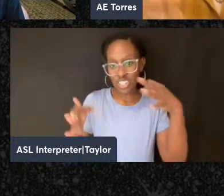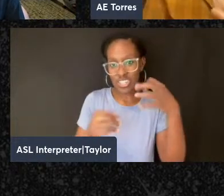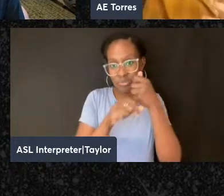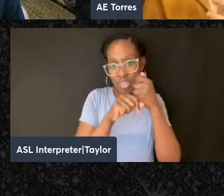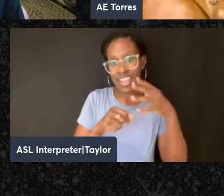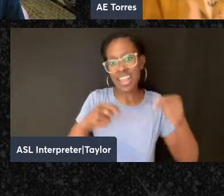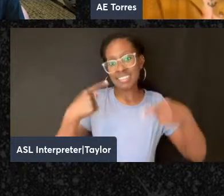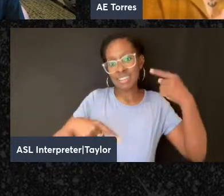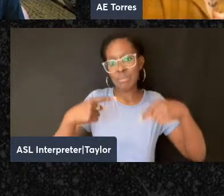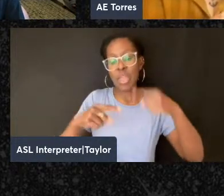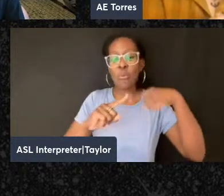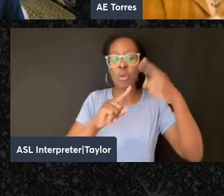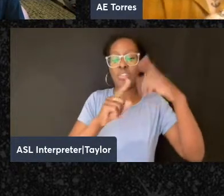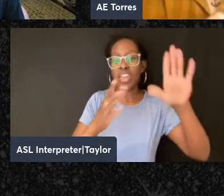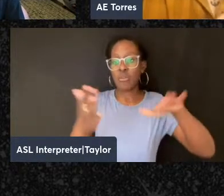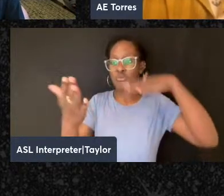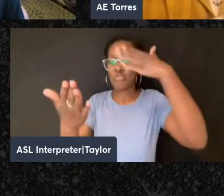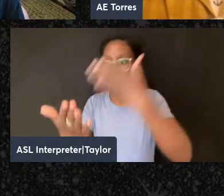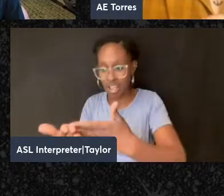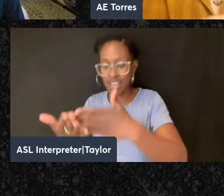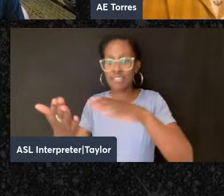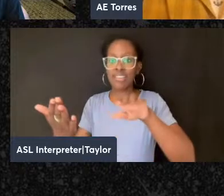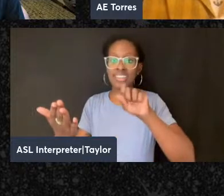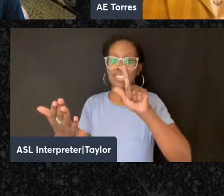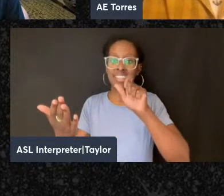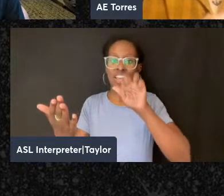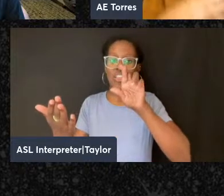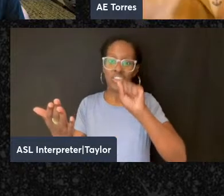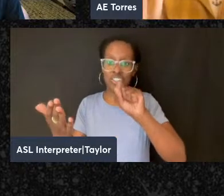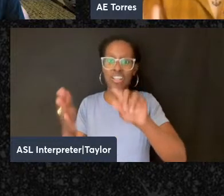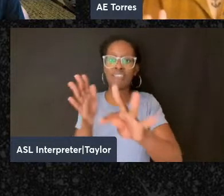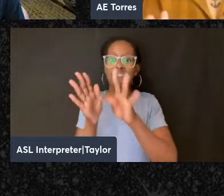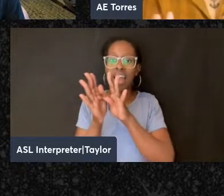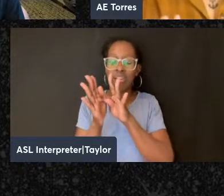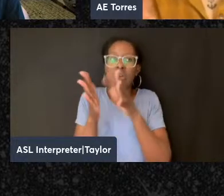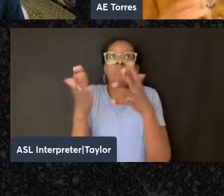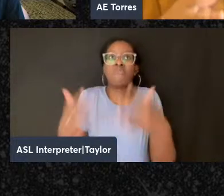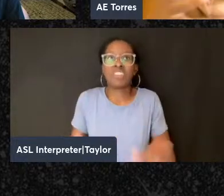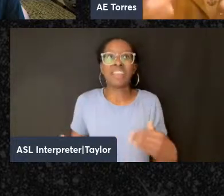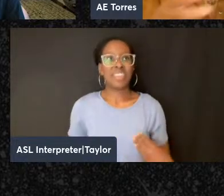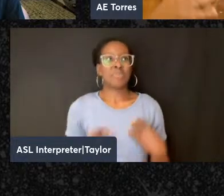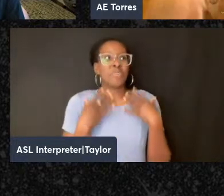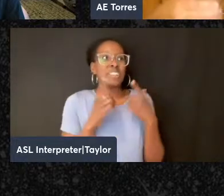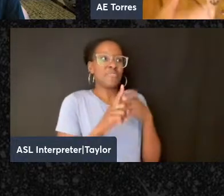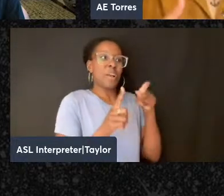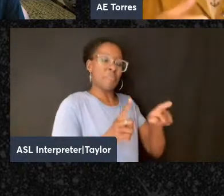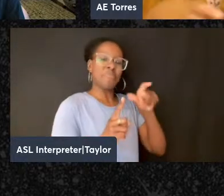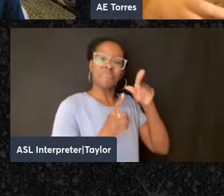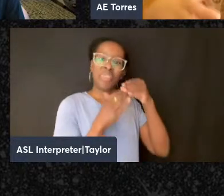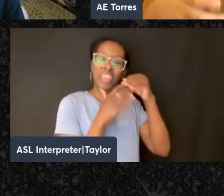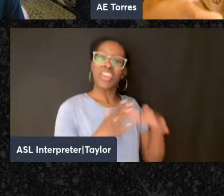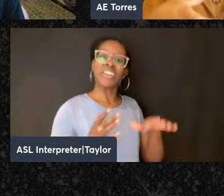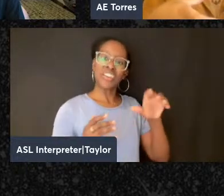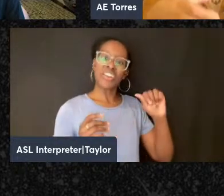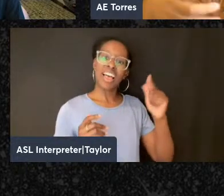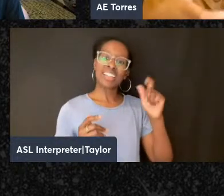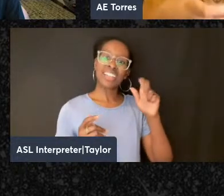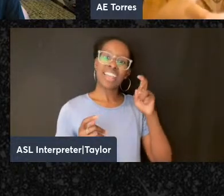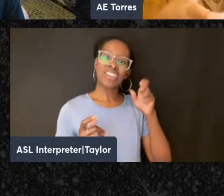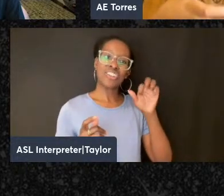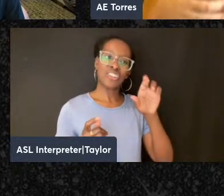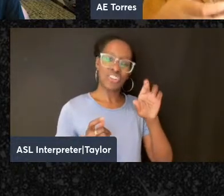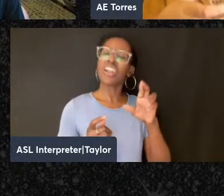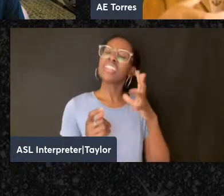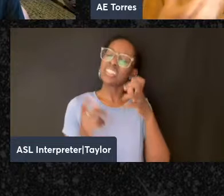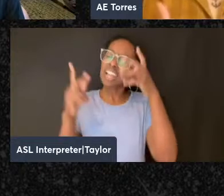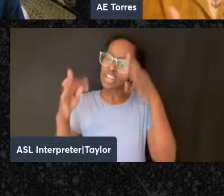by the time they landed, the sailors found a lot of inspiration as well and rearranged the internal hierarchies of